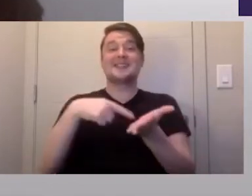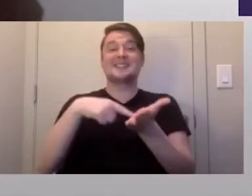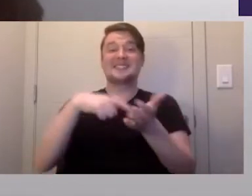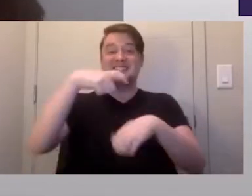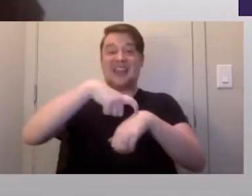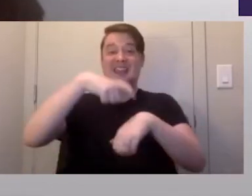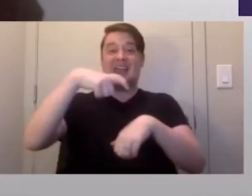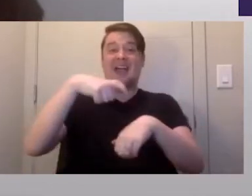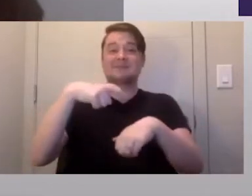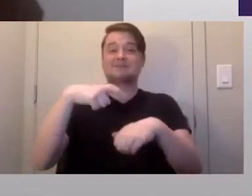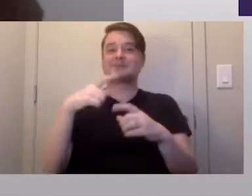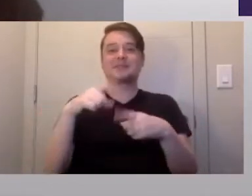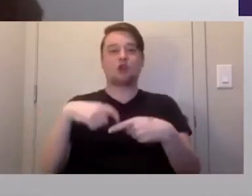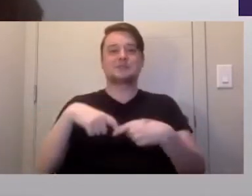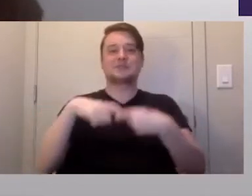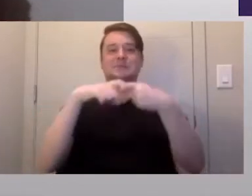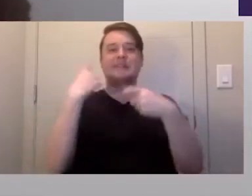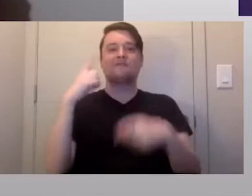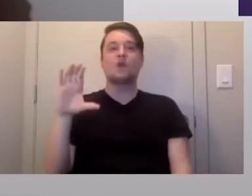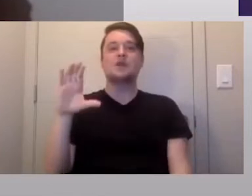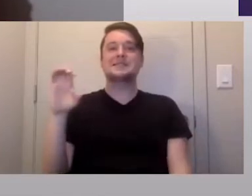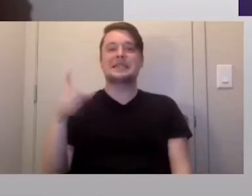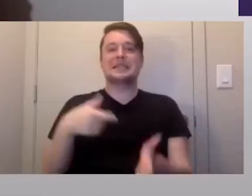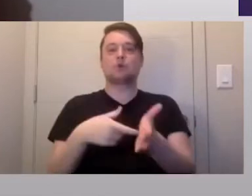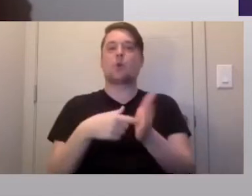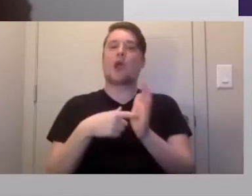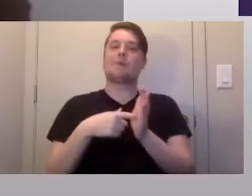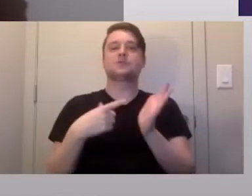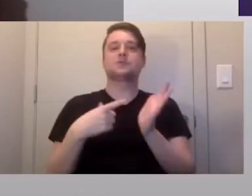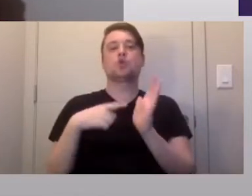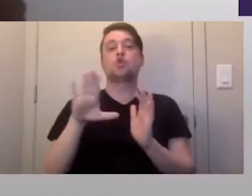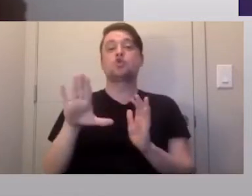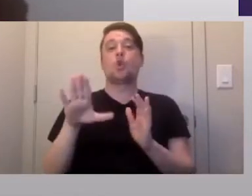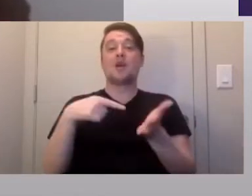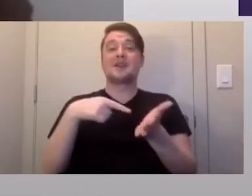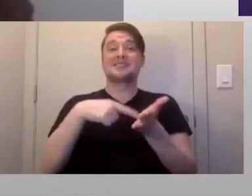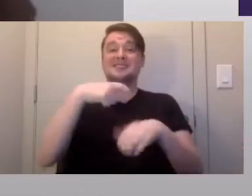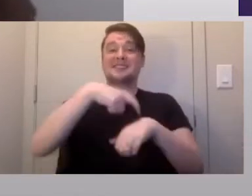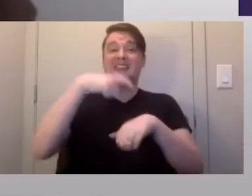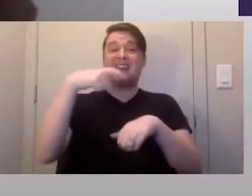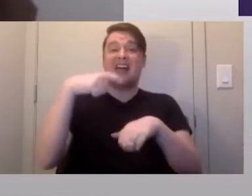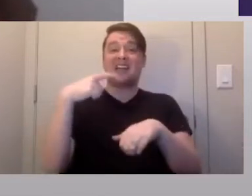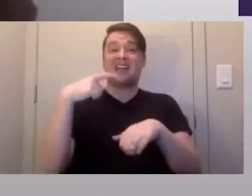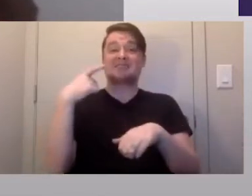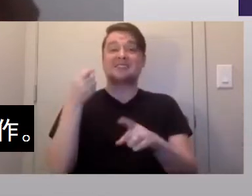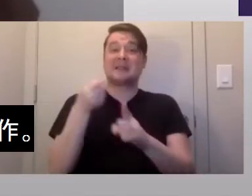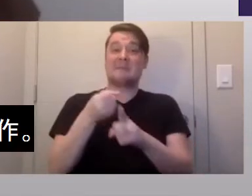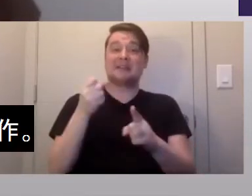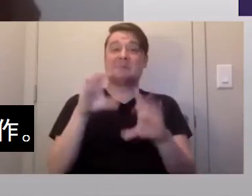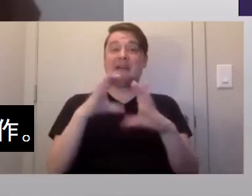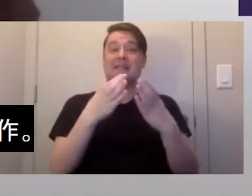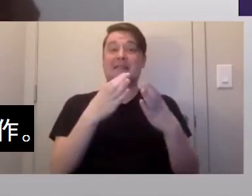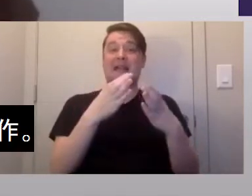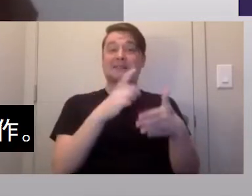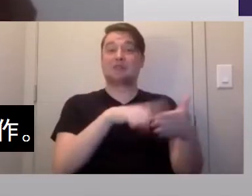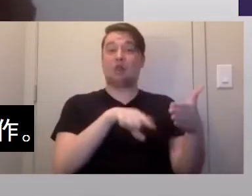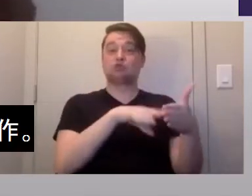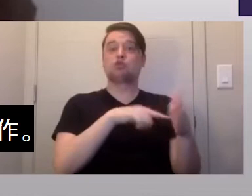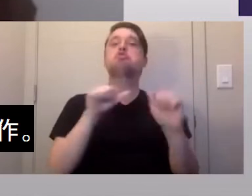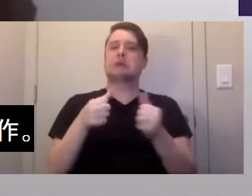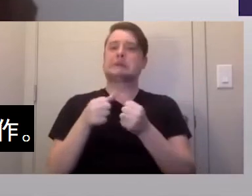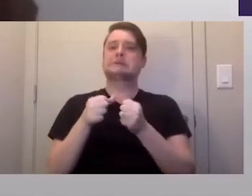for CE requirements. If your annual CE deadline was impacted by class closure, you can still work as a caregiver.